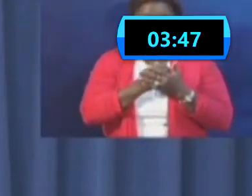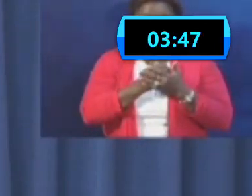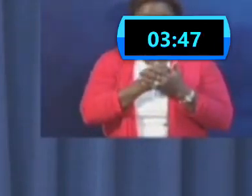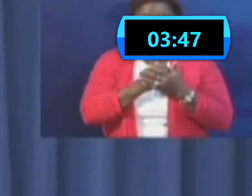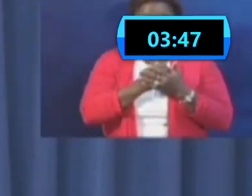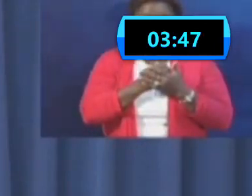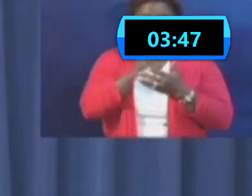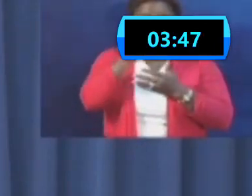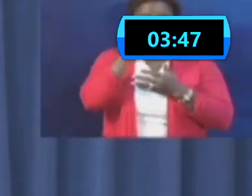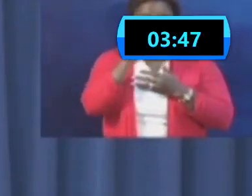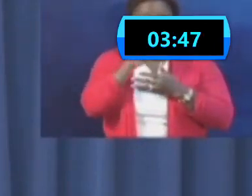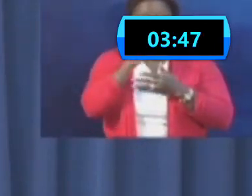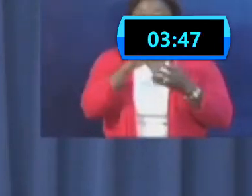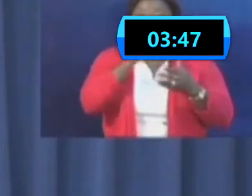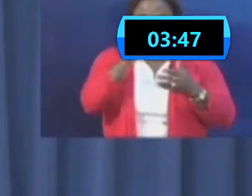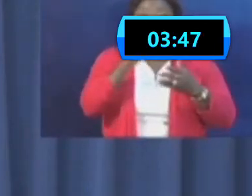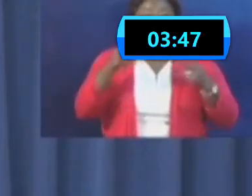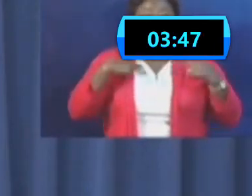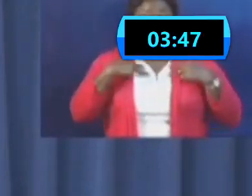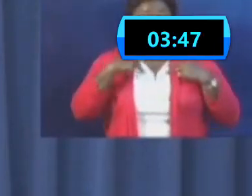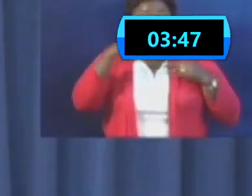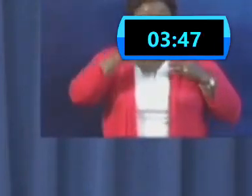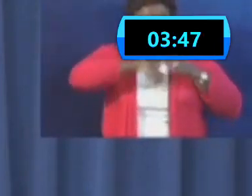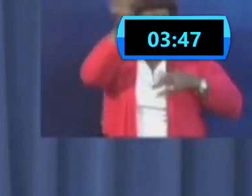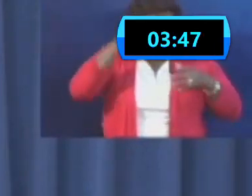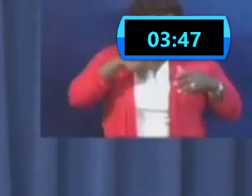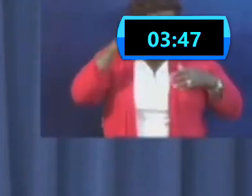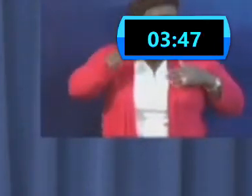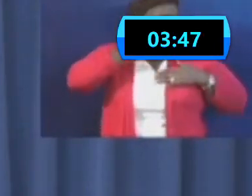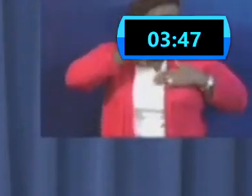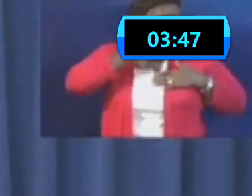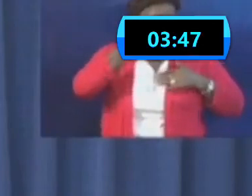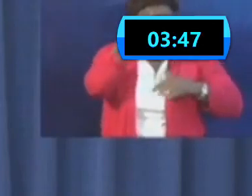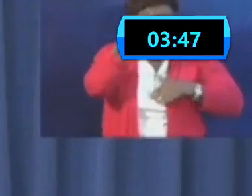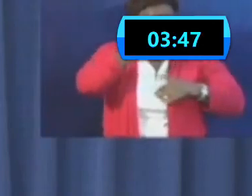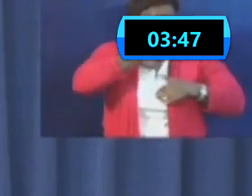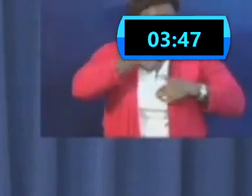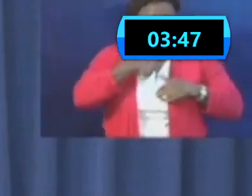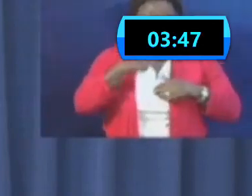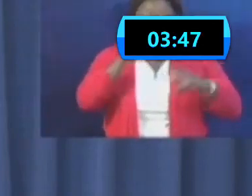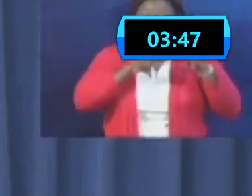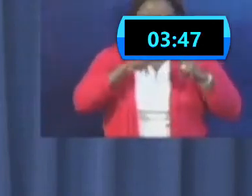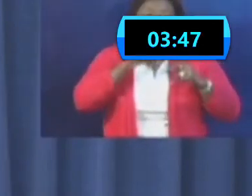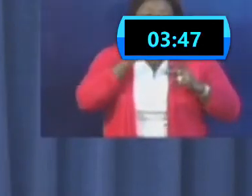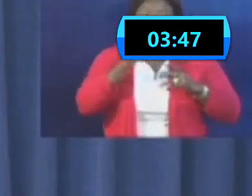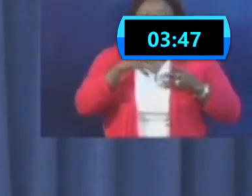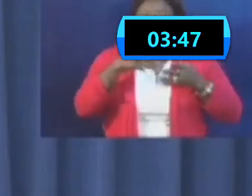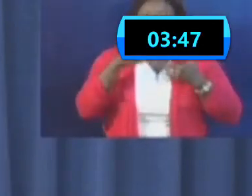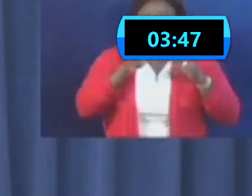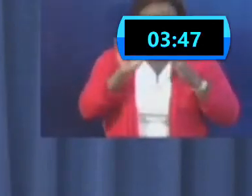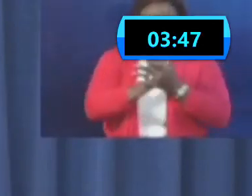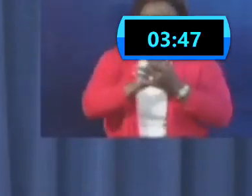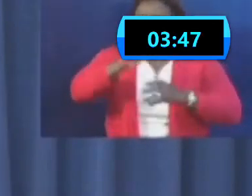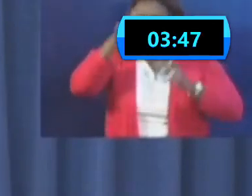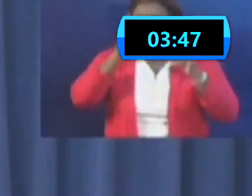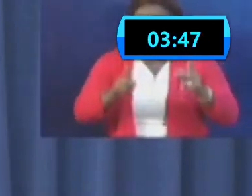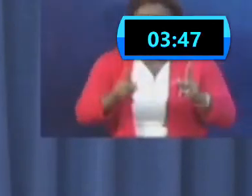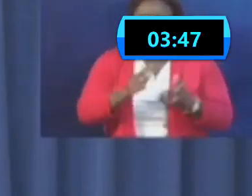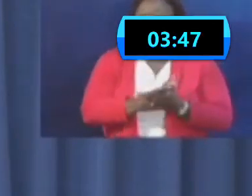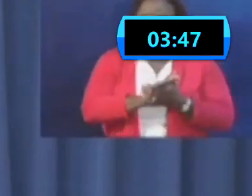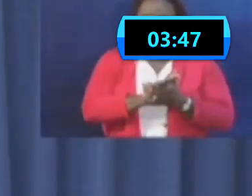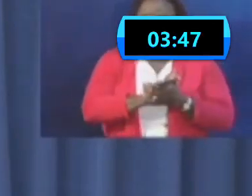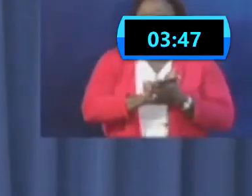asymptomatic carrier. So we're appealing to the public not to take that position with anybody or any family or any